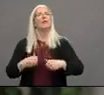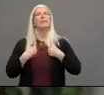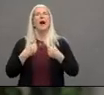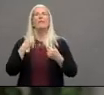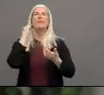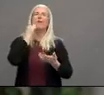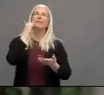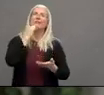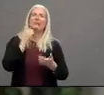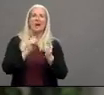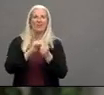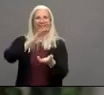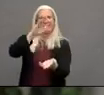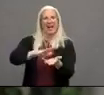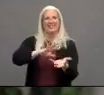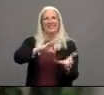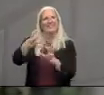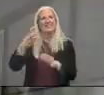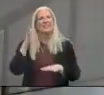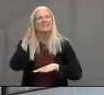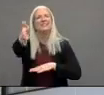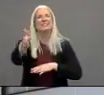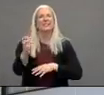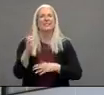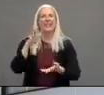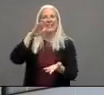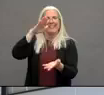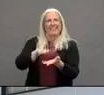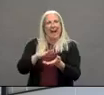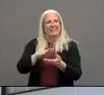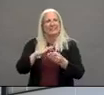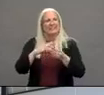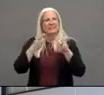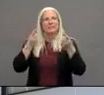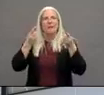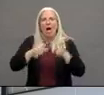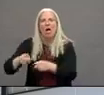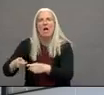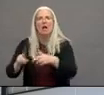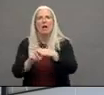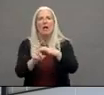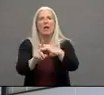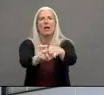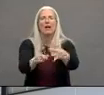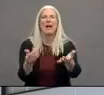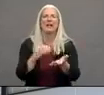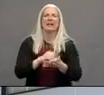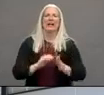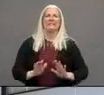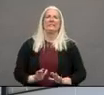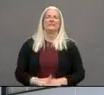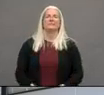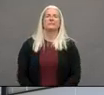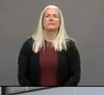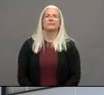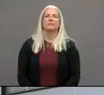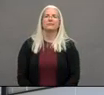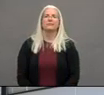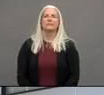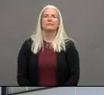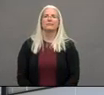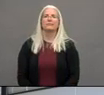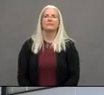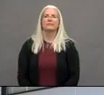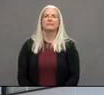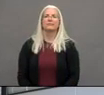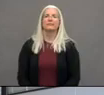the long run and less chance of reoccurrence so thank you great thank you and we want to take this moment to really thank our